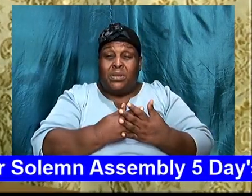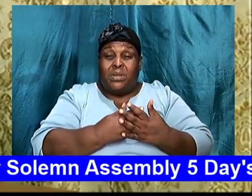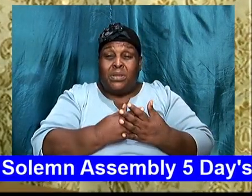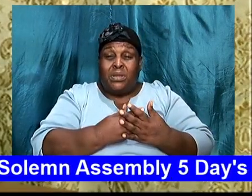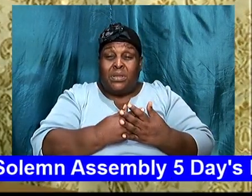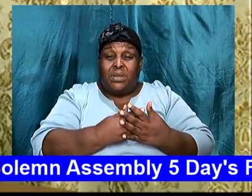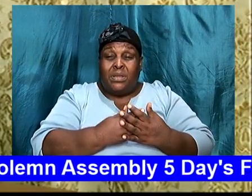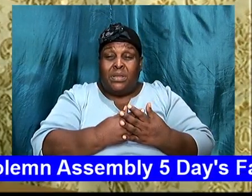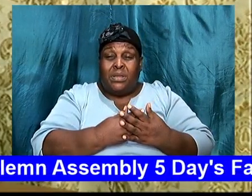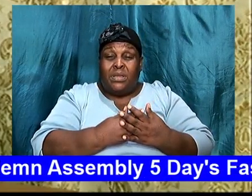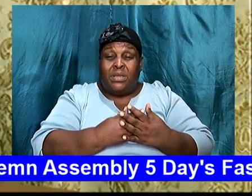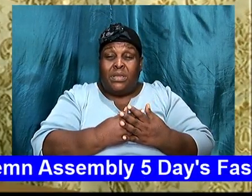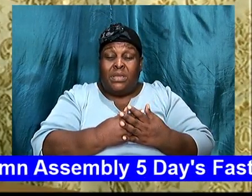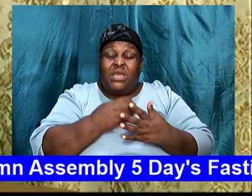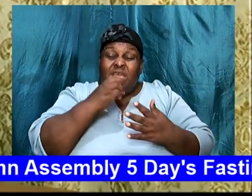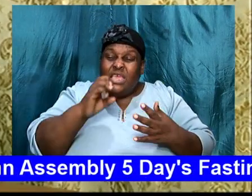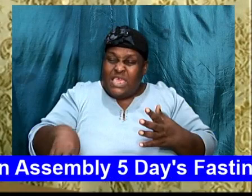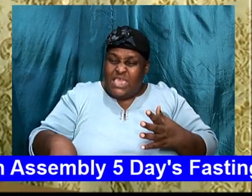Lord.